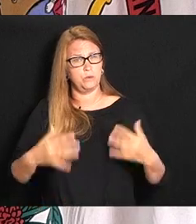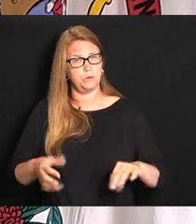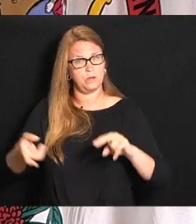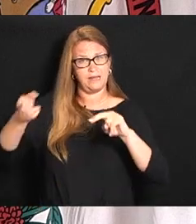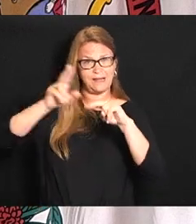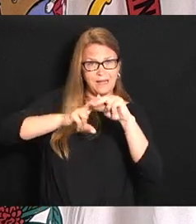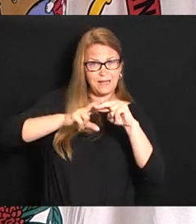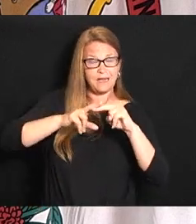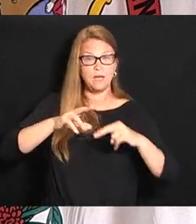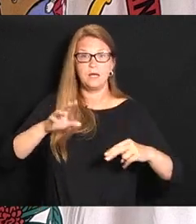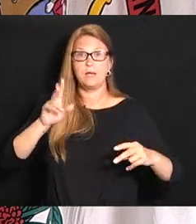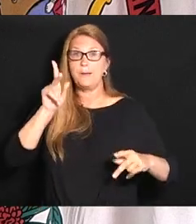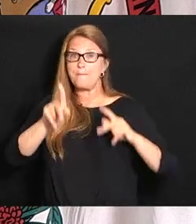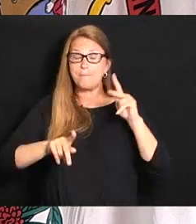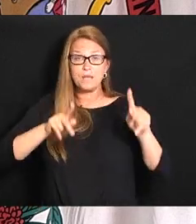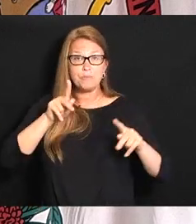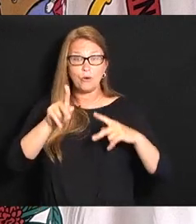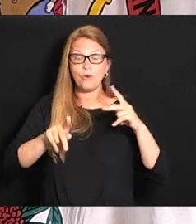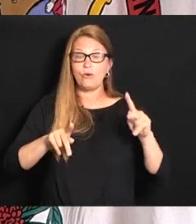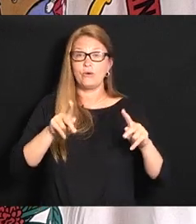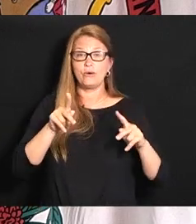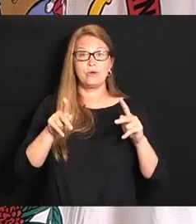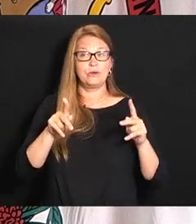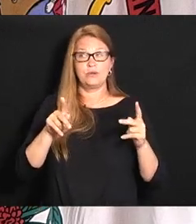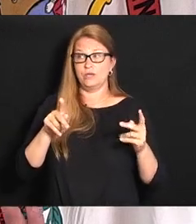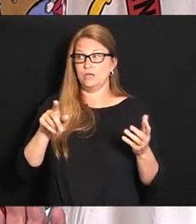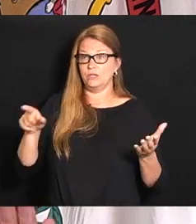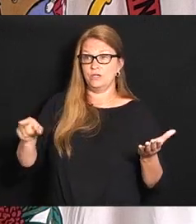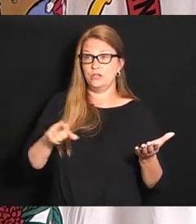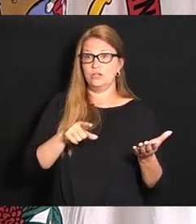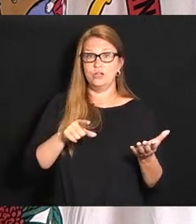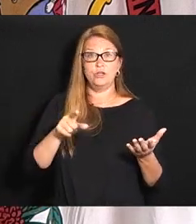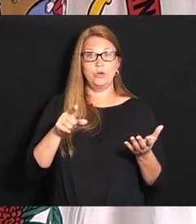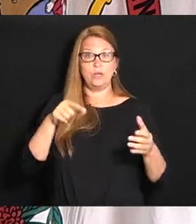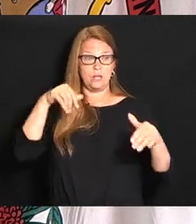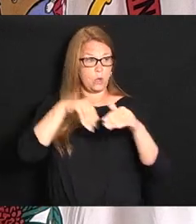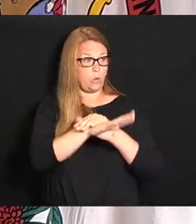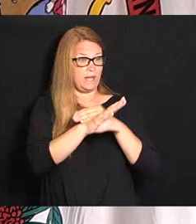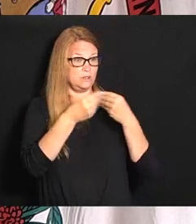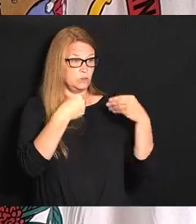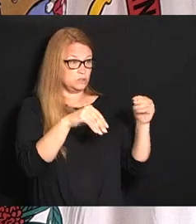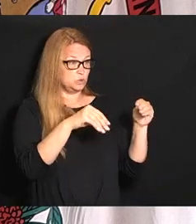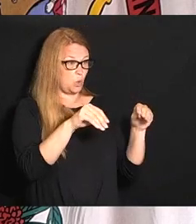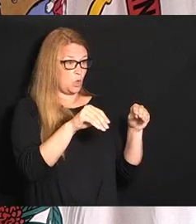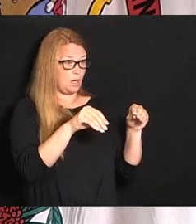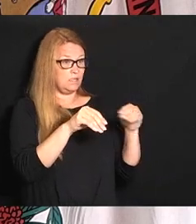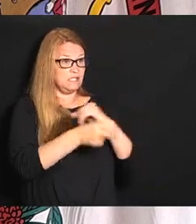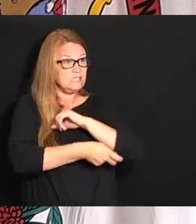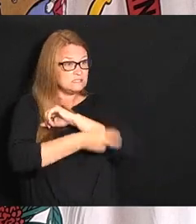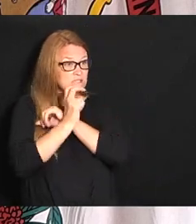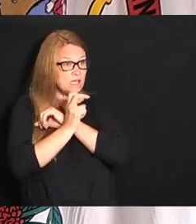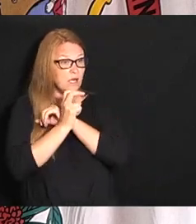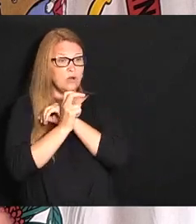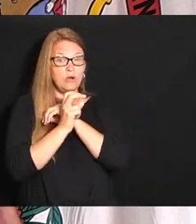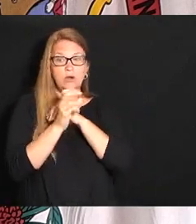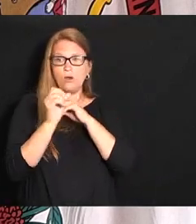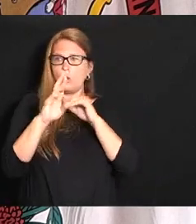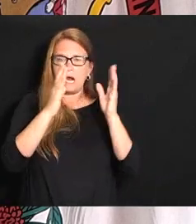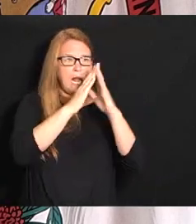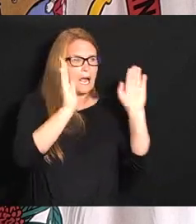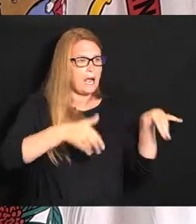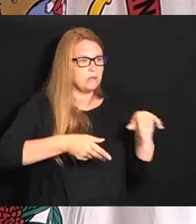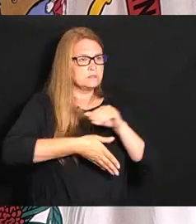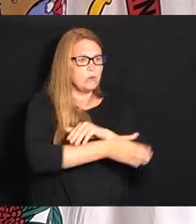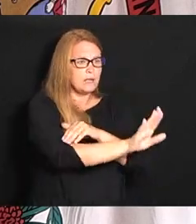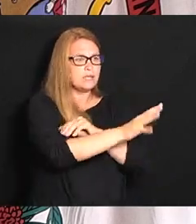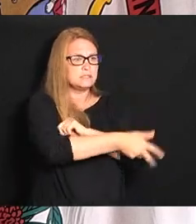people people you know we're we're saying to people if you go you can break in any store you can break in any house and you can take whatever you